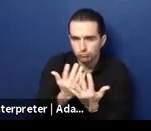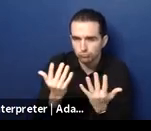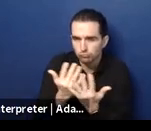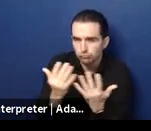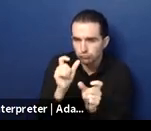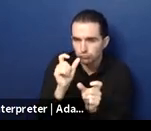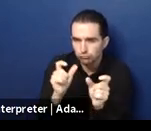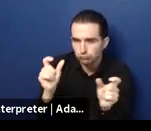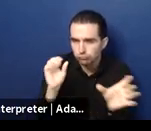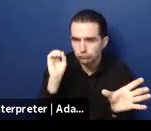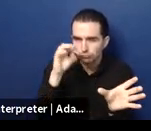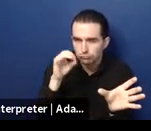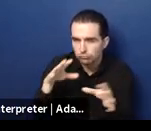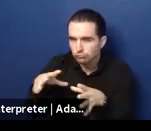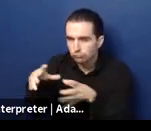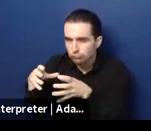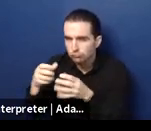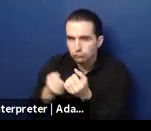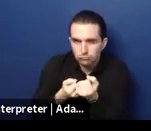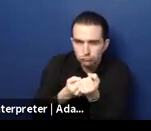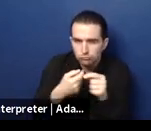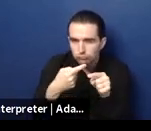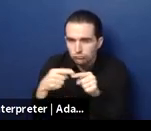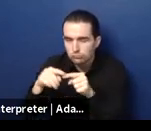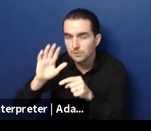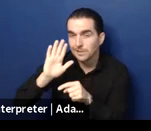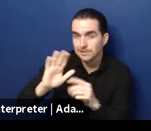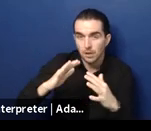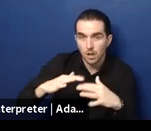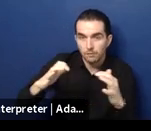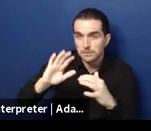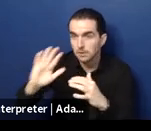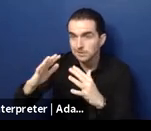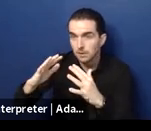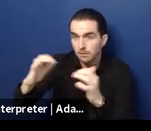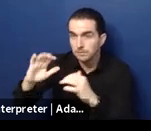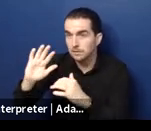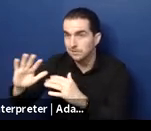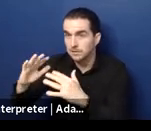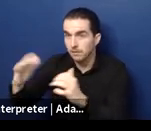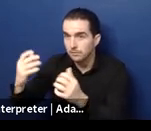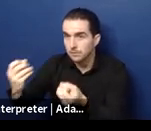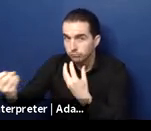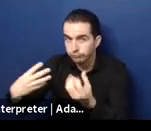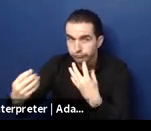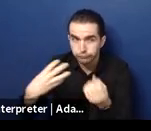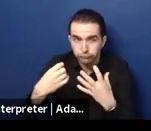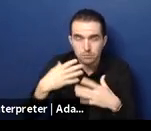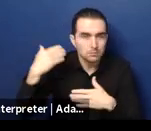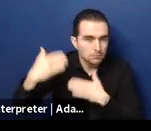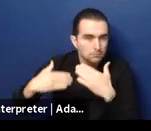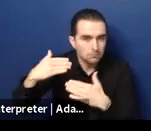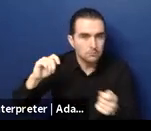definition of institutional care oftentimes changes as their understanding